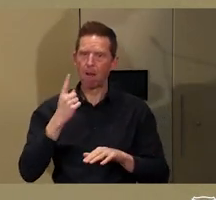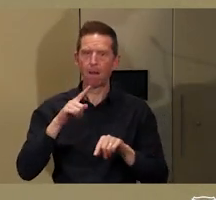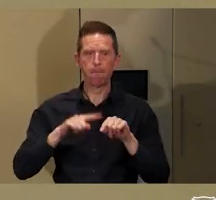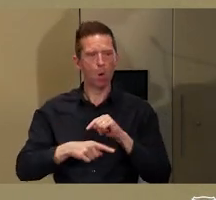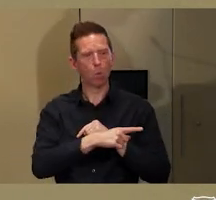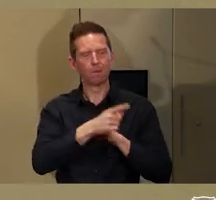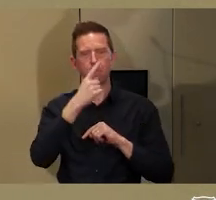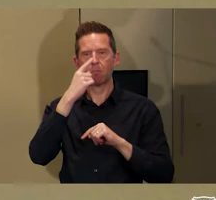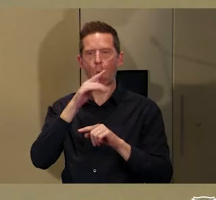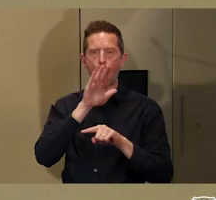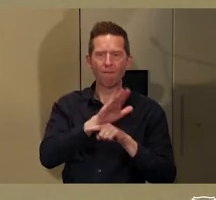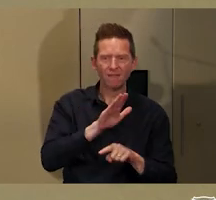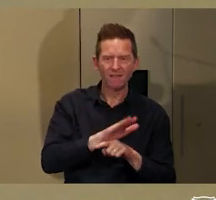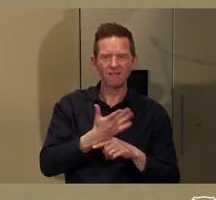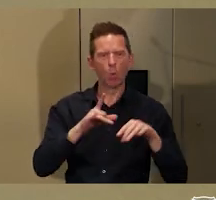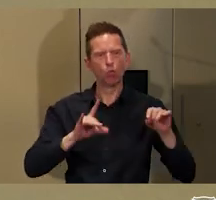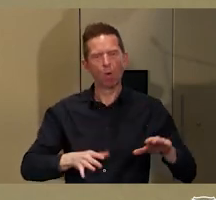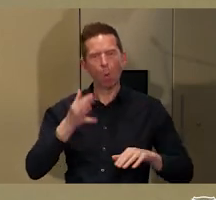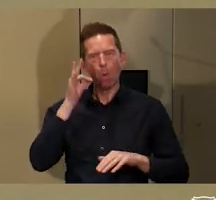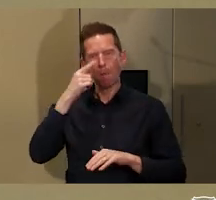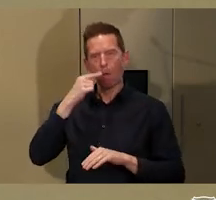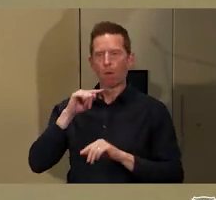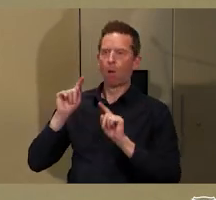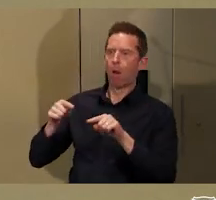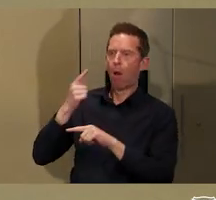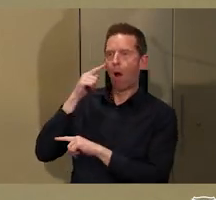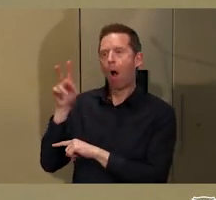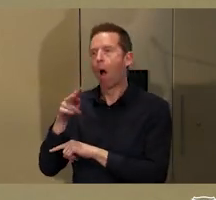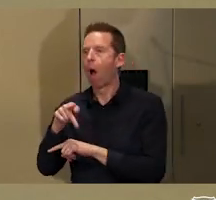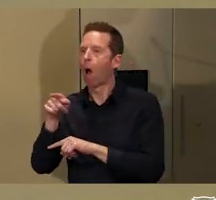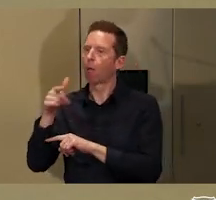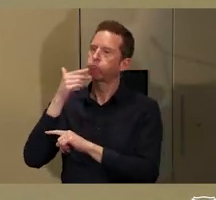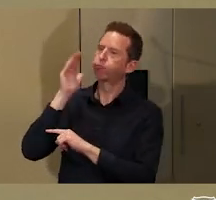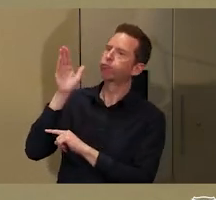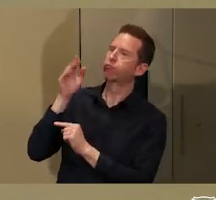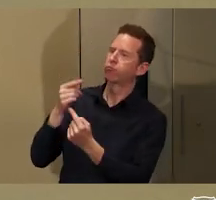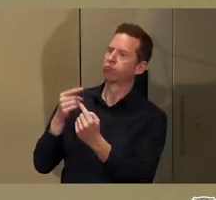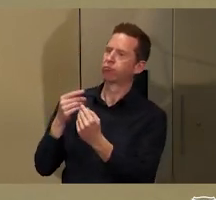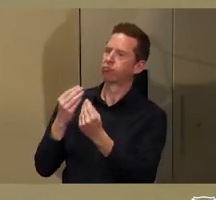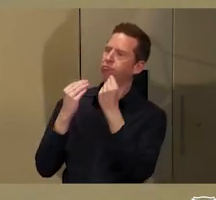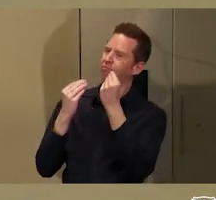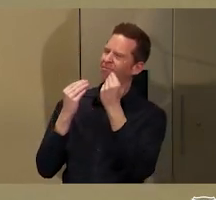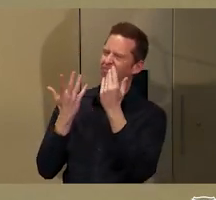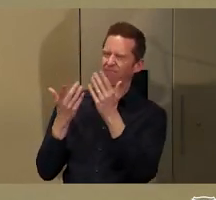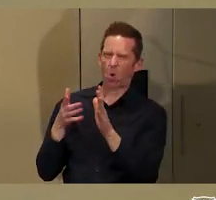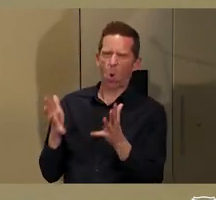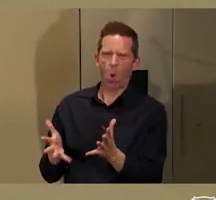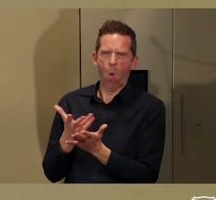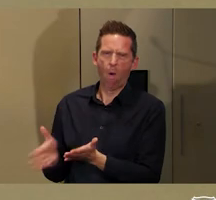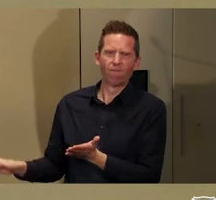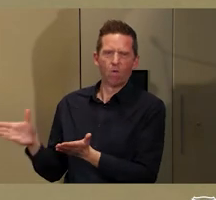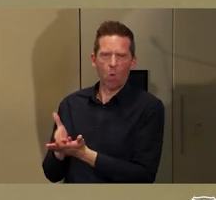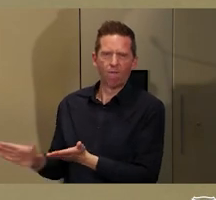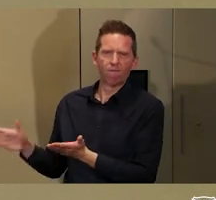from these guides. And Indigenous perspectives and knowledges